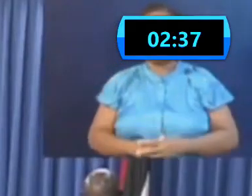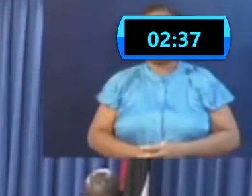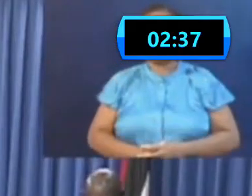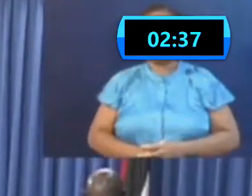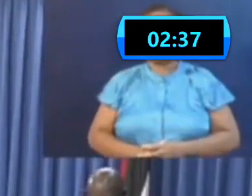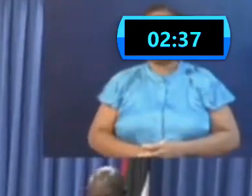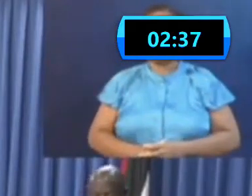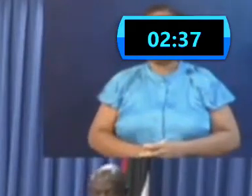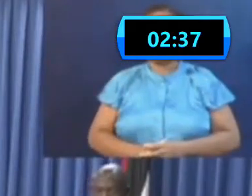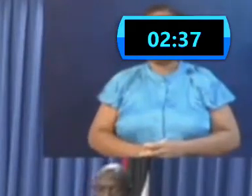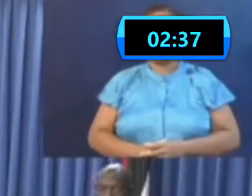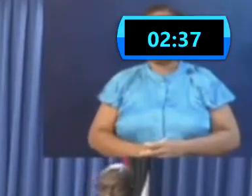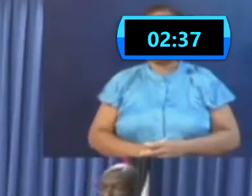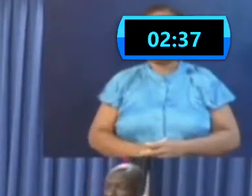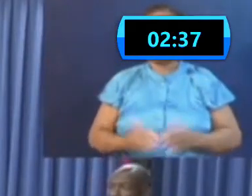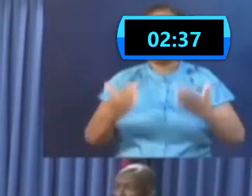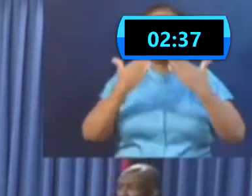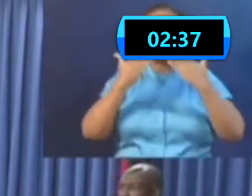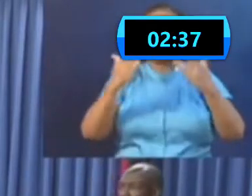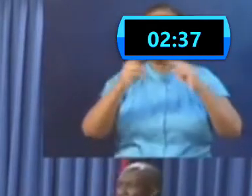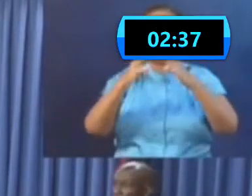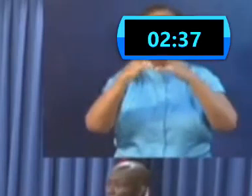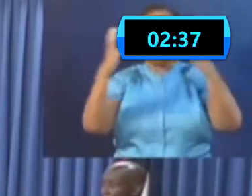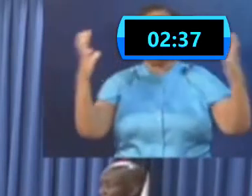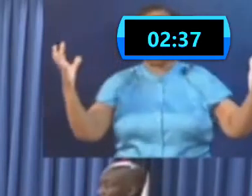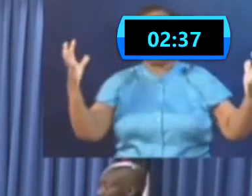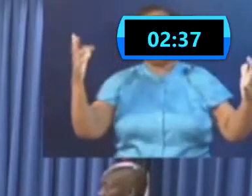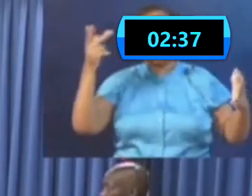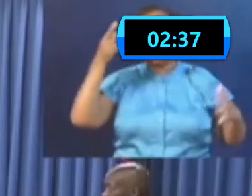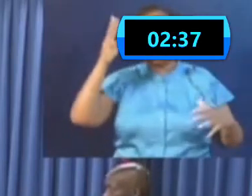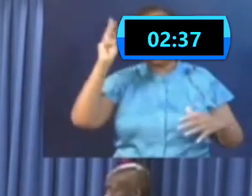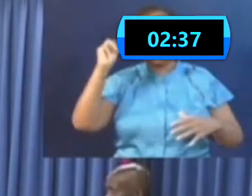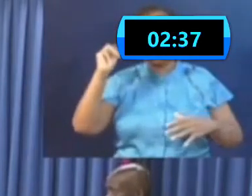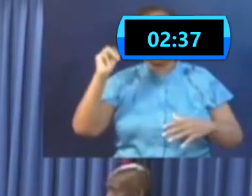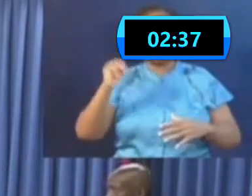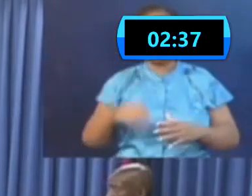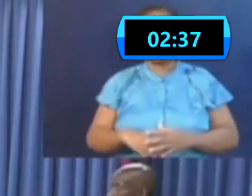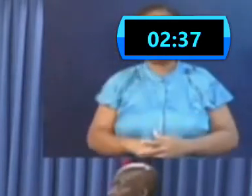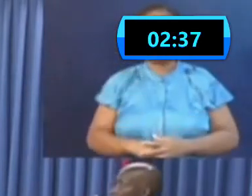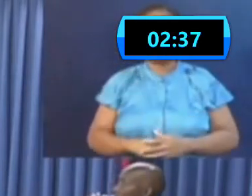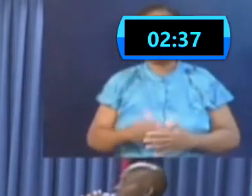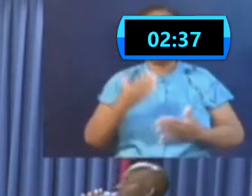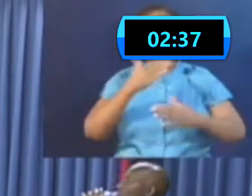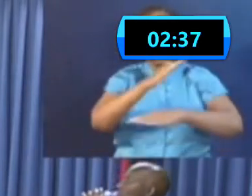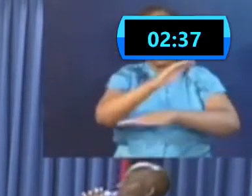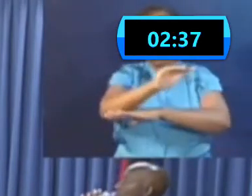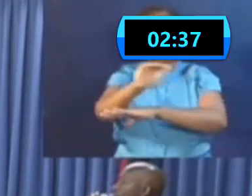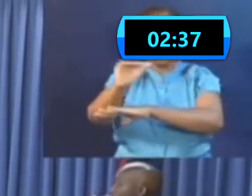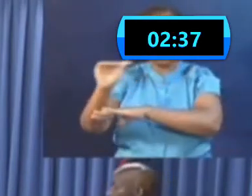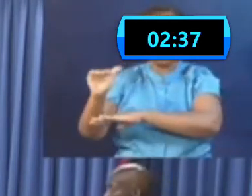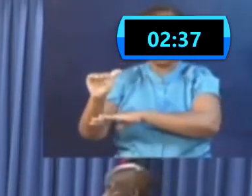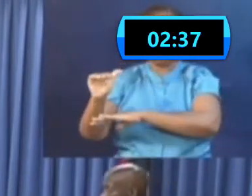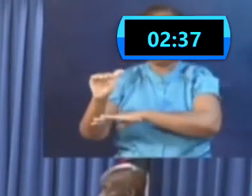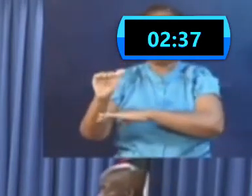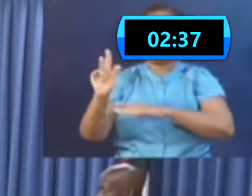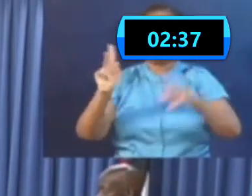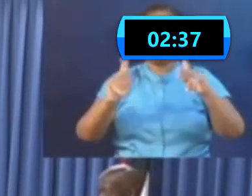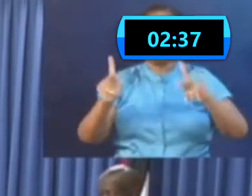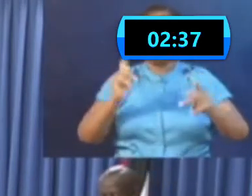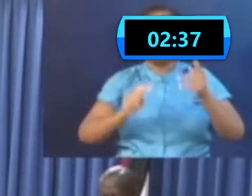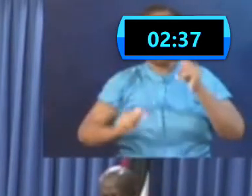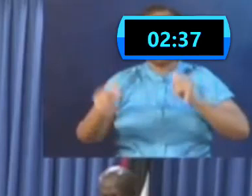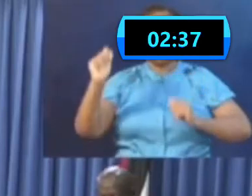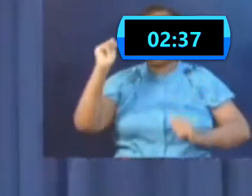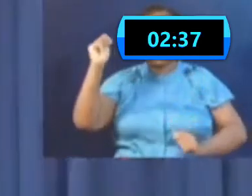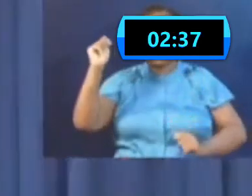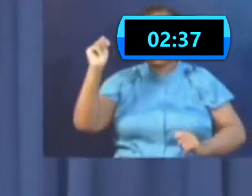Thank you very much, Prime Minister. Good afternoon to ladies and gentlemen of the media and to all citizens and all persons listening